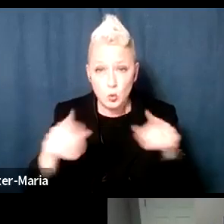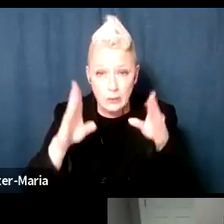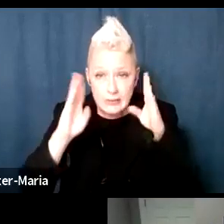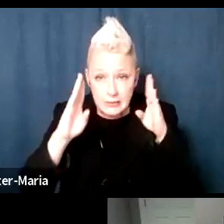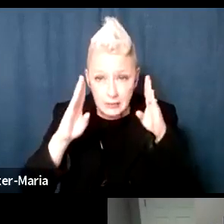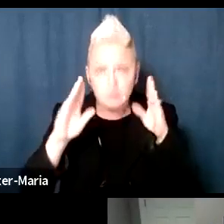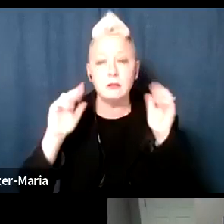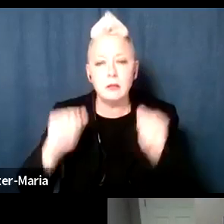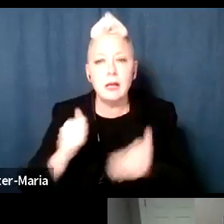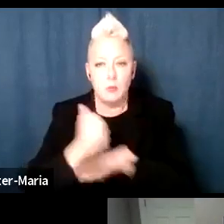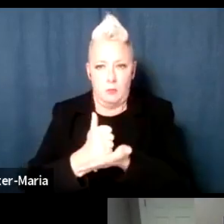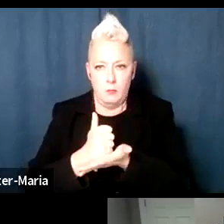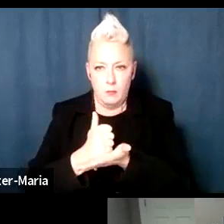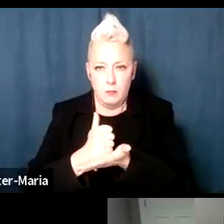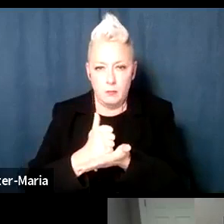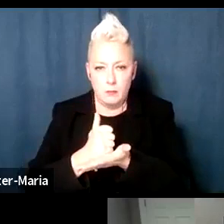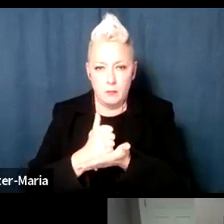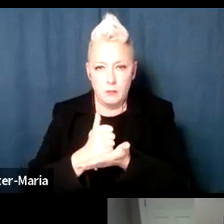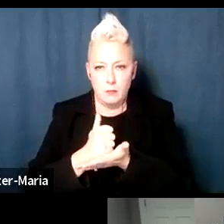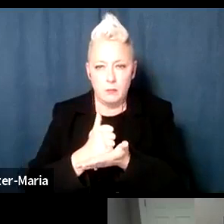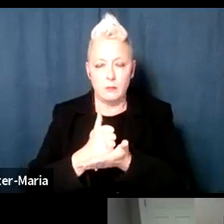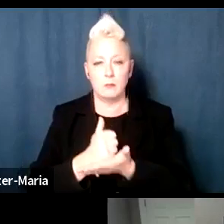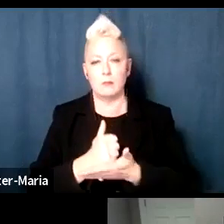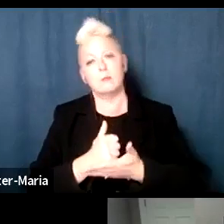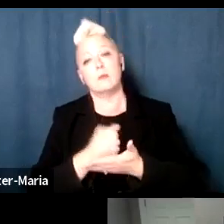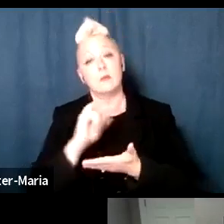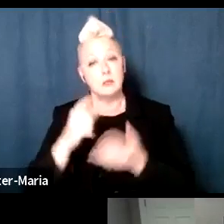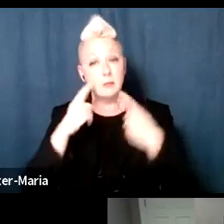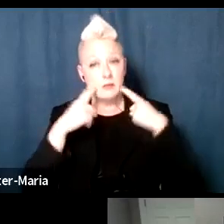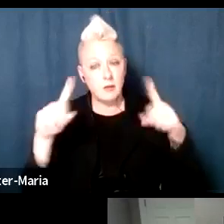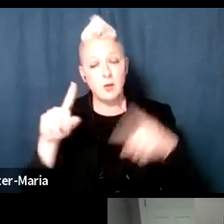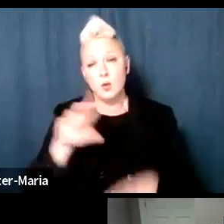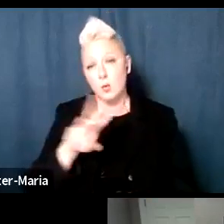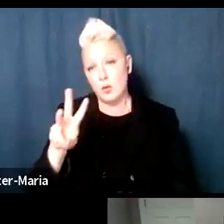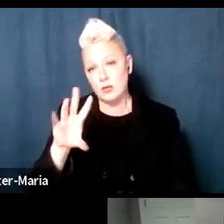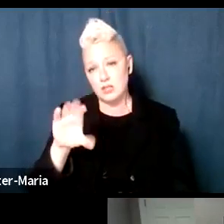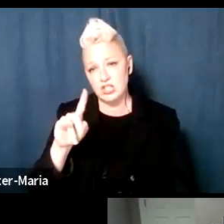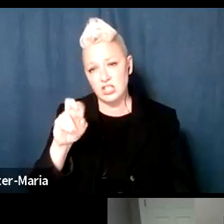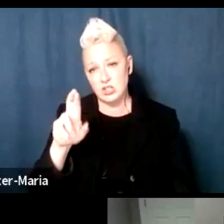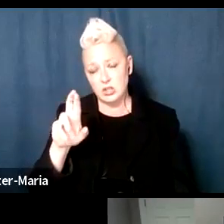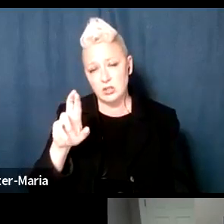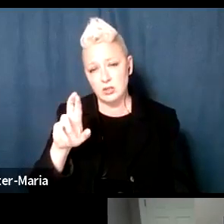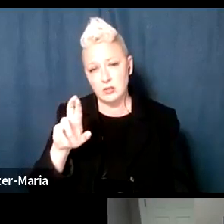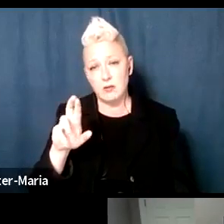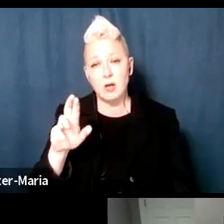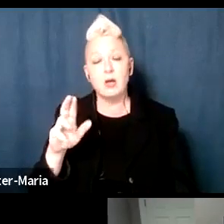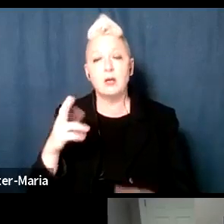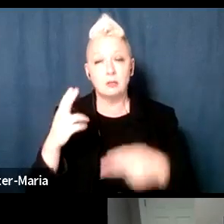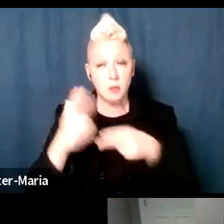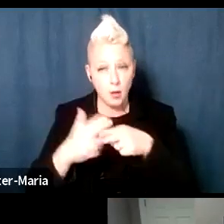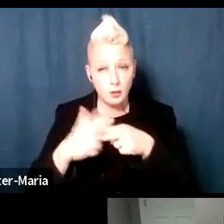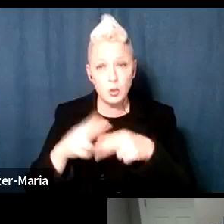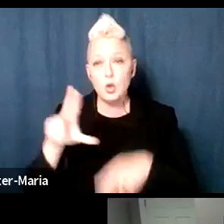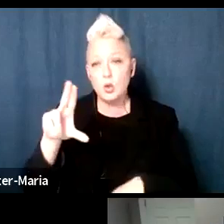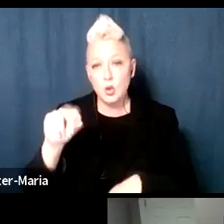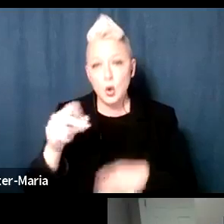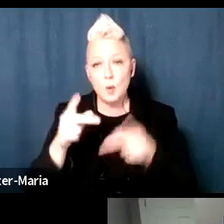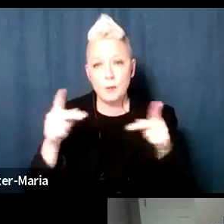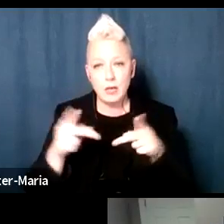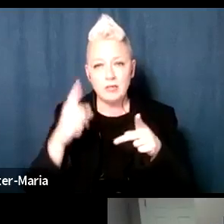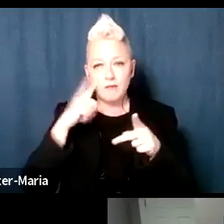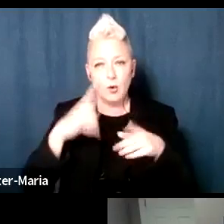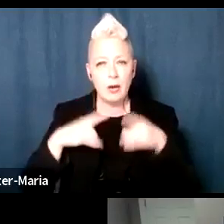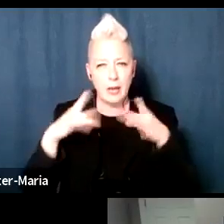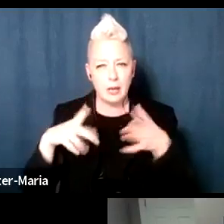help with, and that has been particularly effective in Westchester, and that's our No Place for Hate program. So No Place